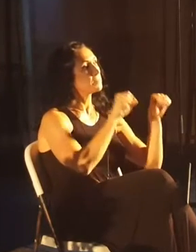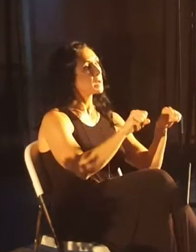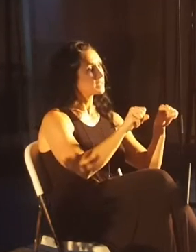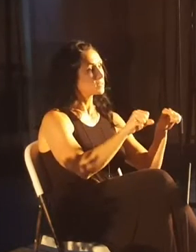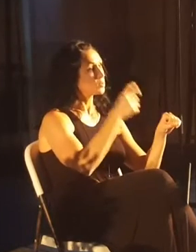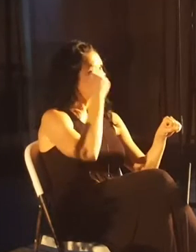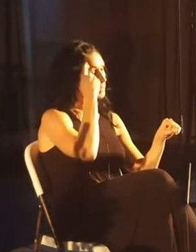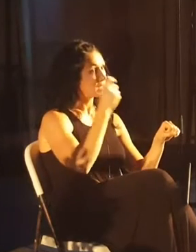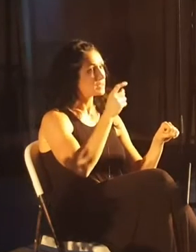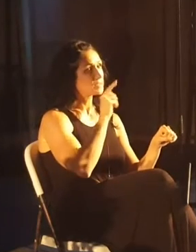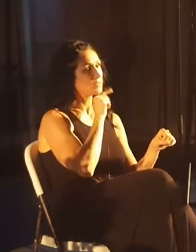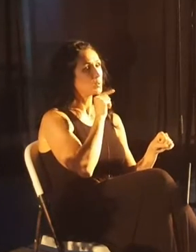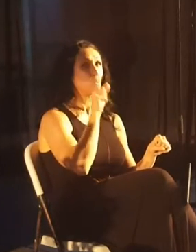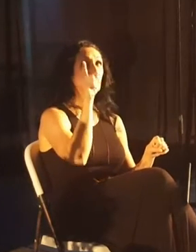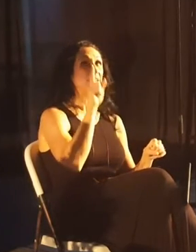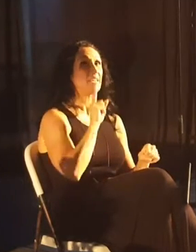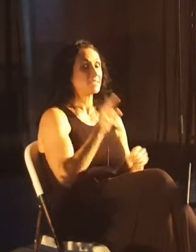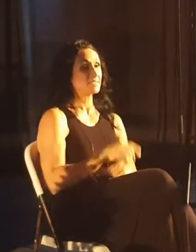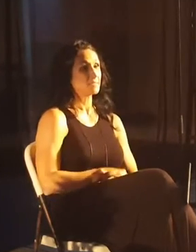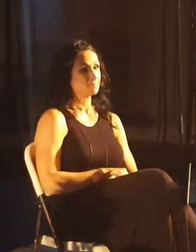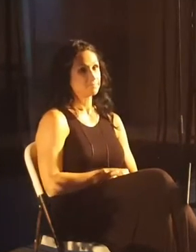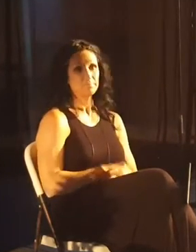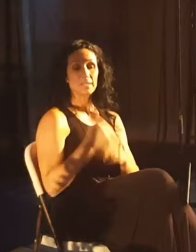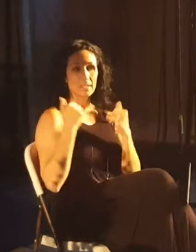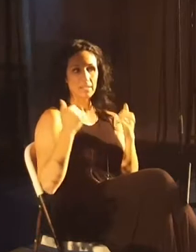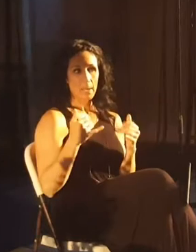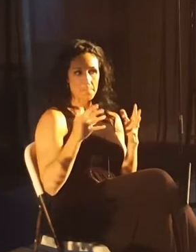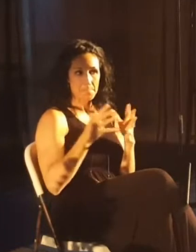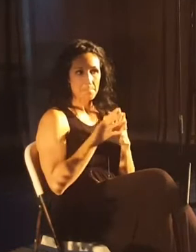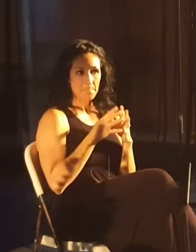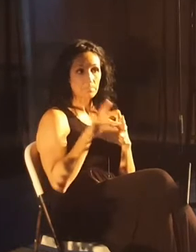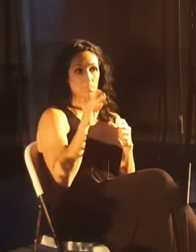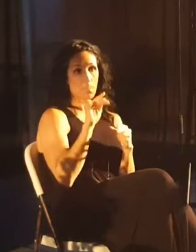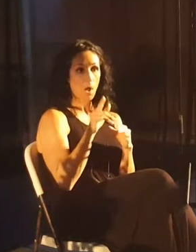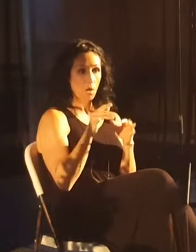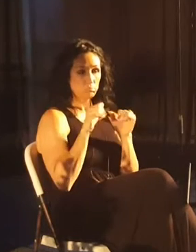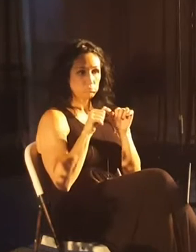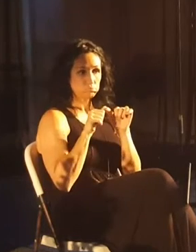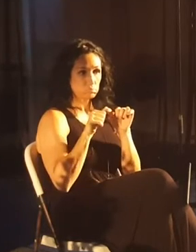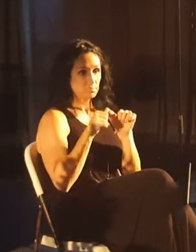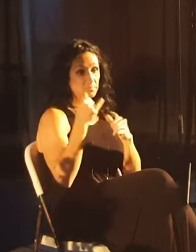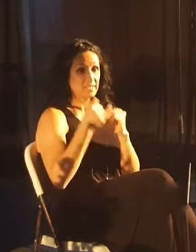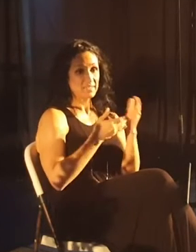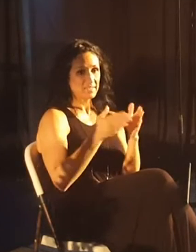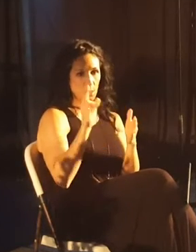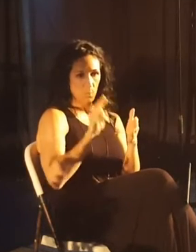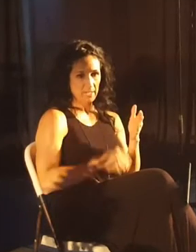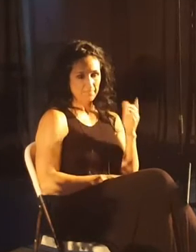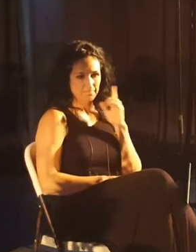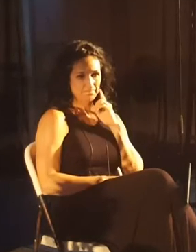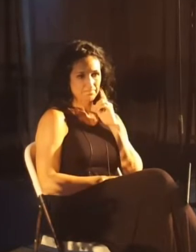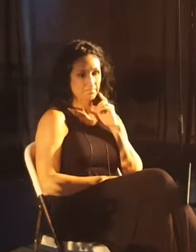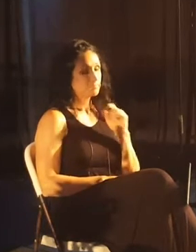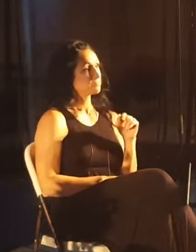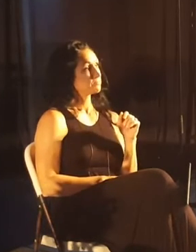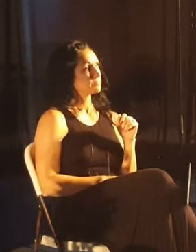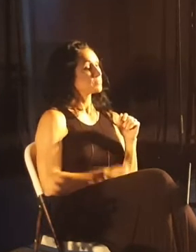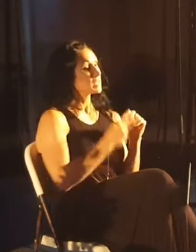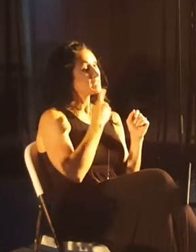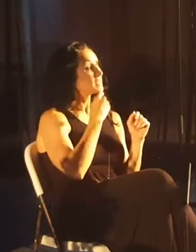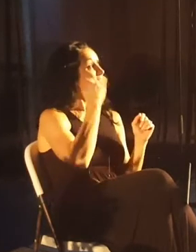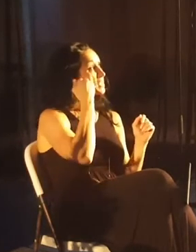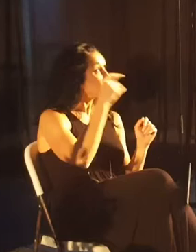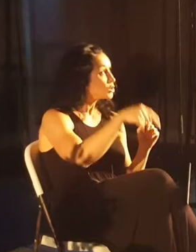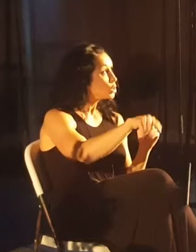because of who Jesus is. Now, Paul goes on. It's the last thing I'll read. He says,